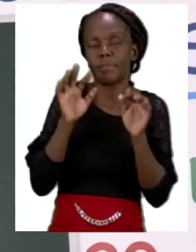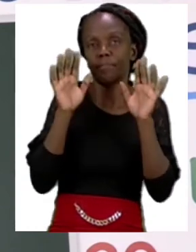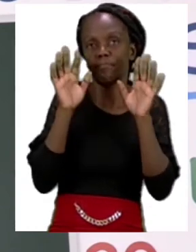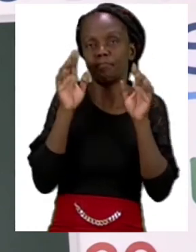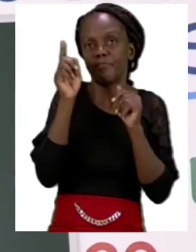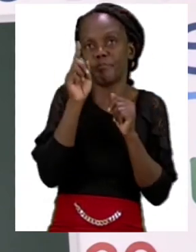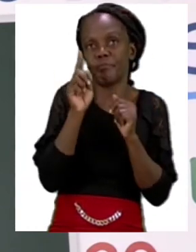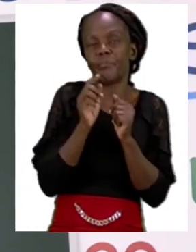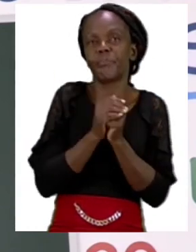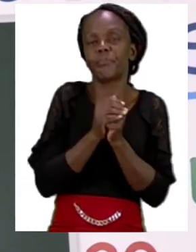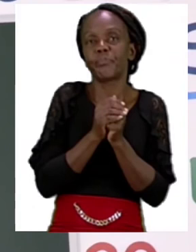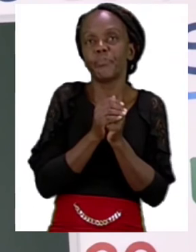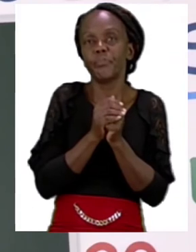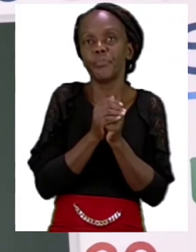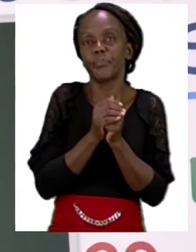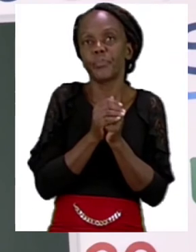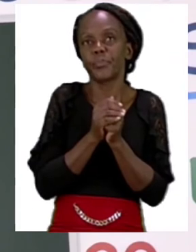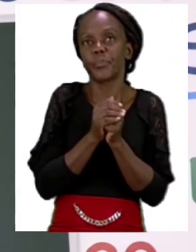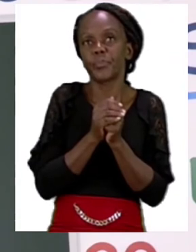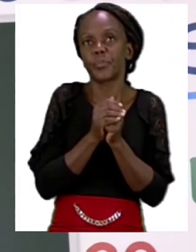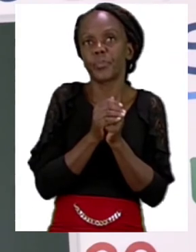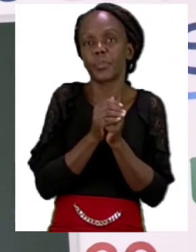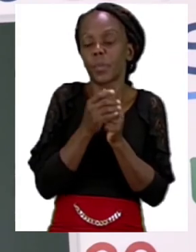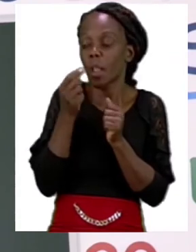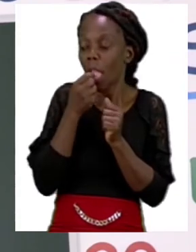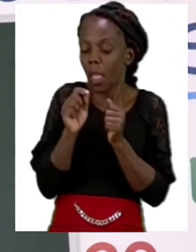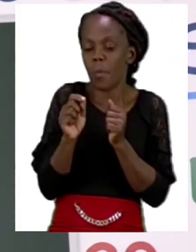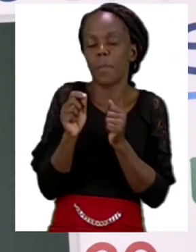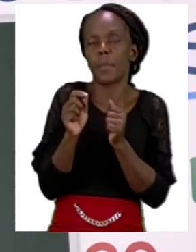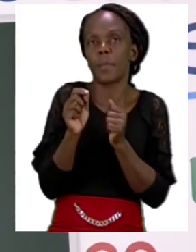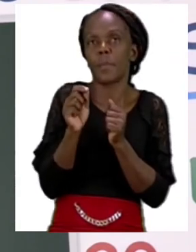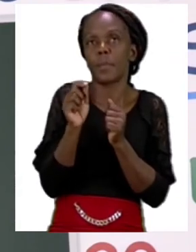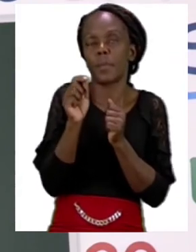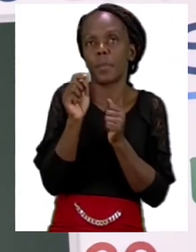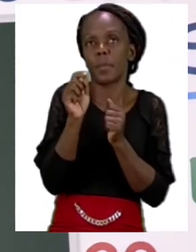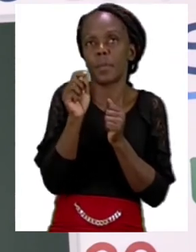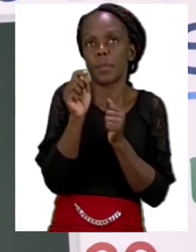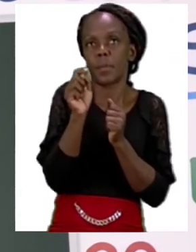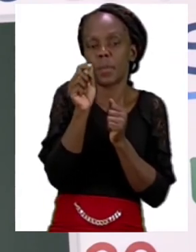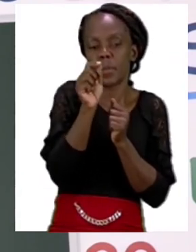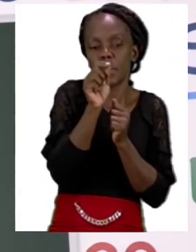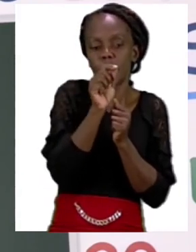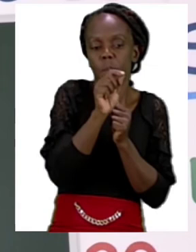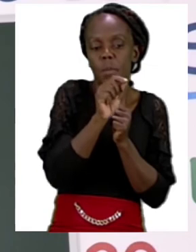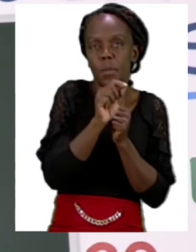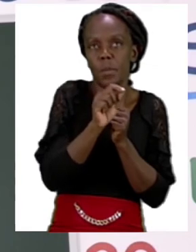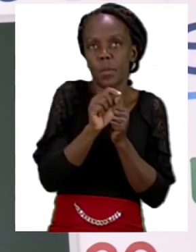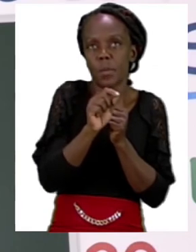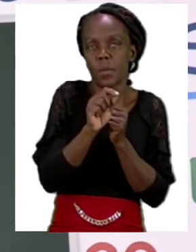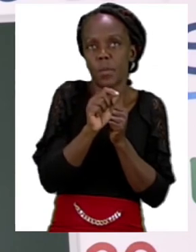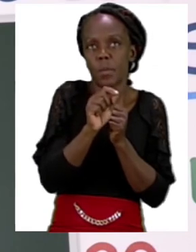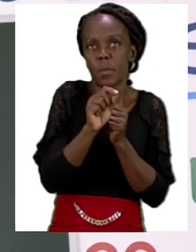on the board so we are going to start at the top and we go round